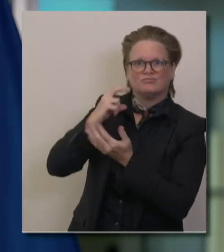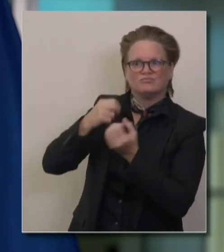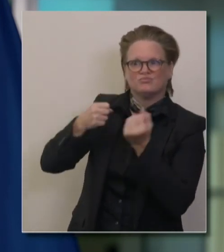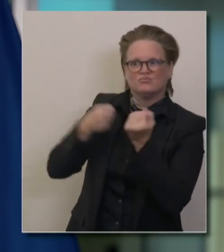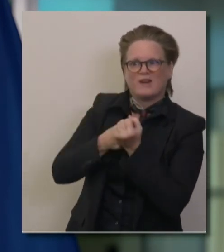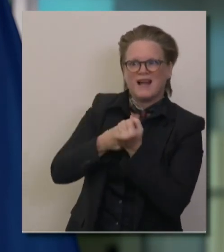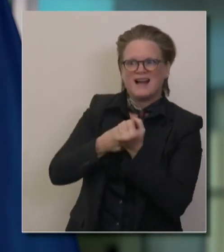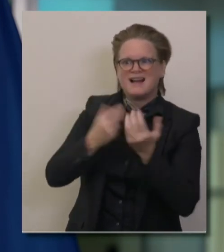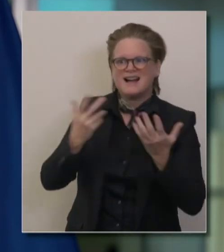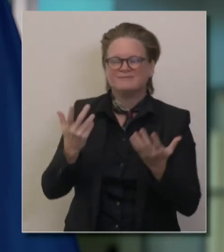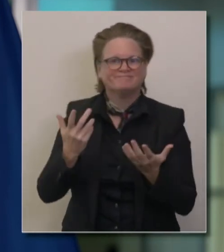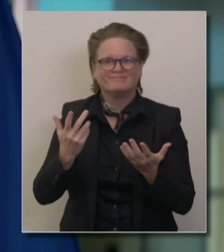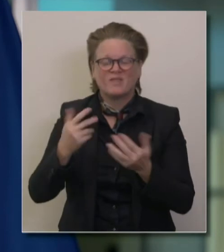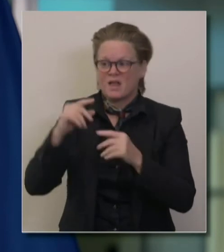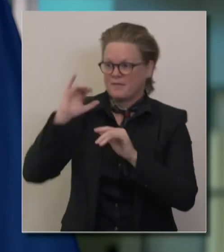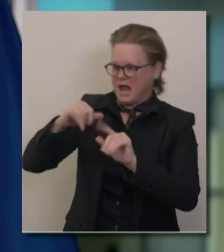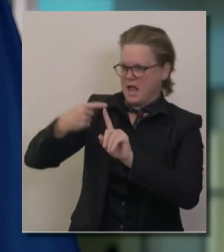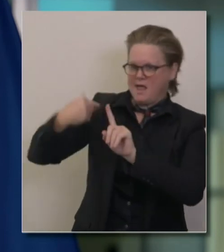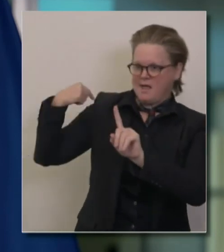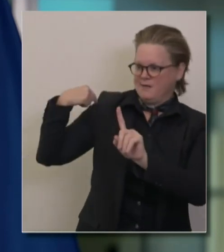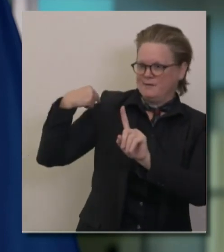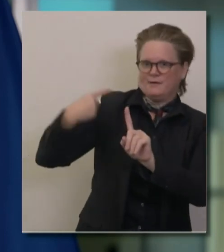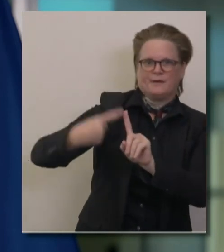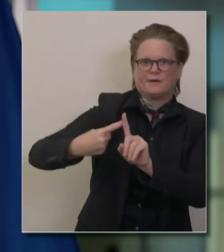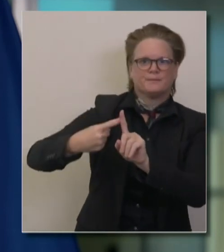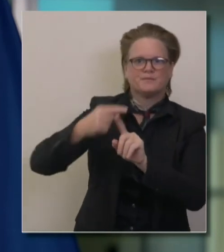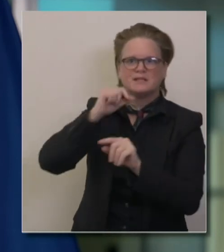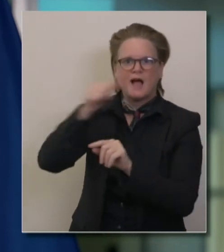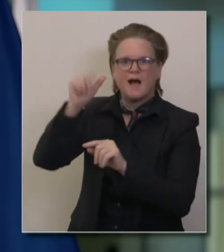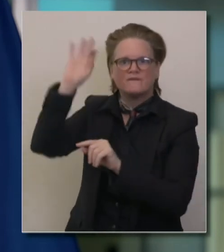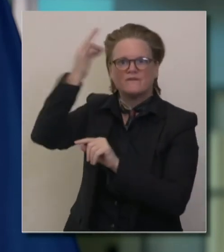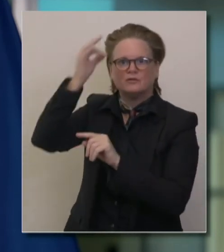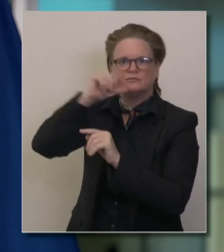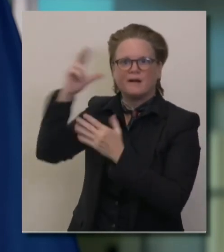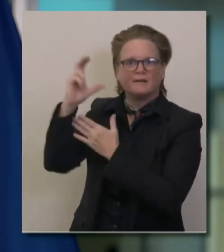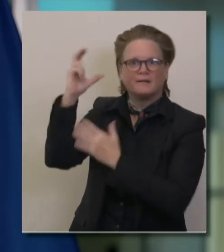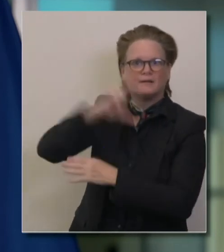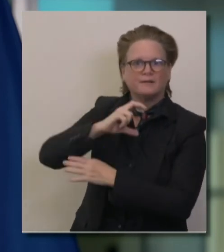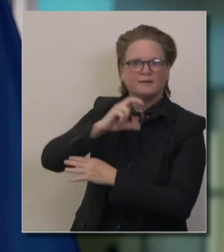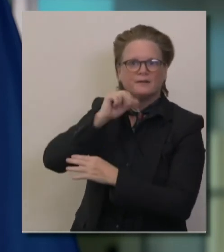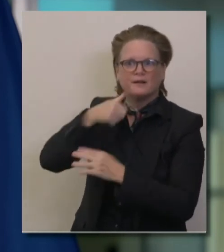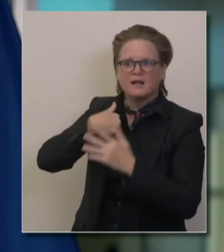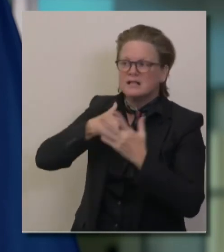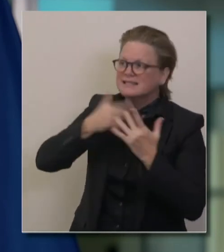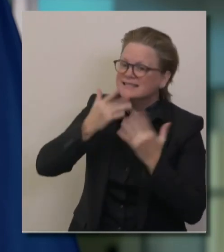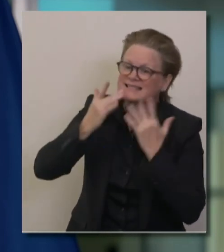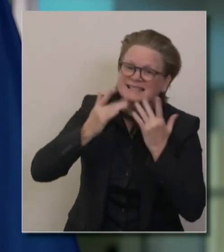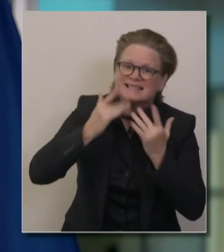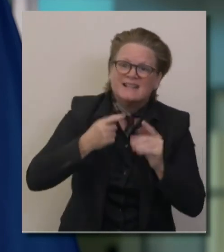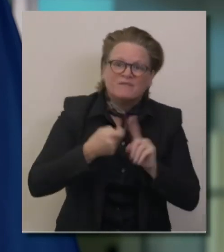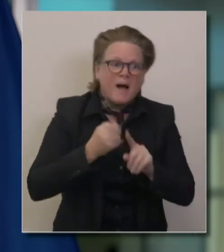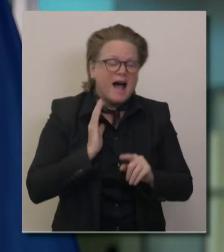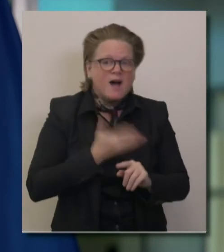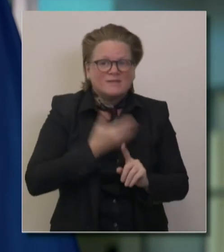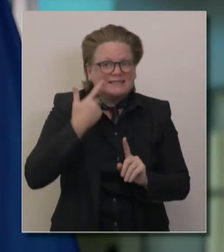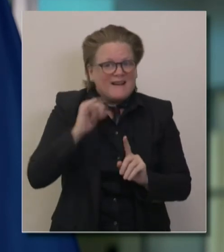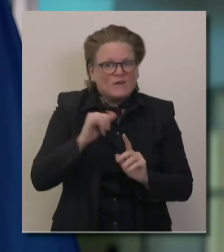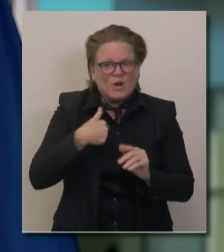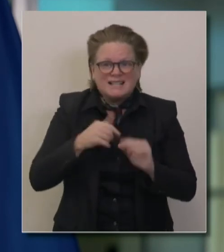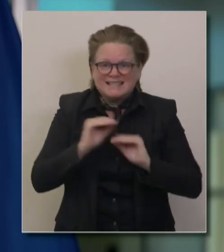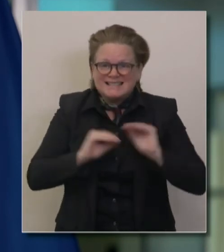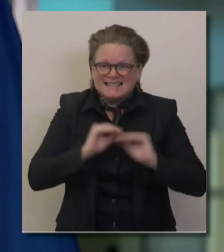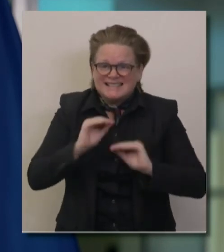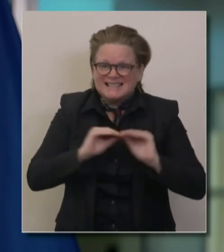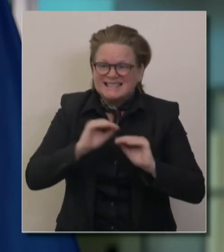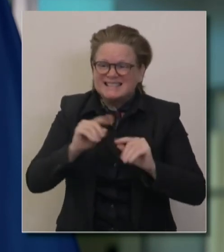their job to provide additional supports at the scale that's required at this moment by extending the PPP program,